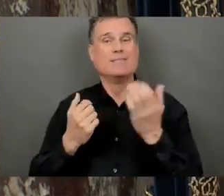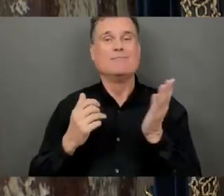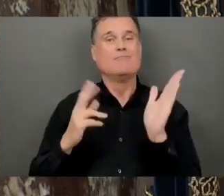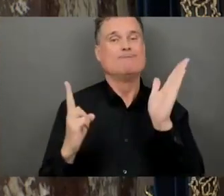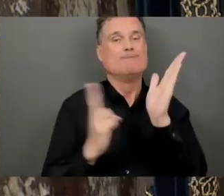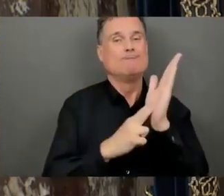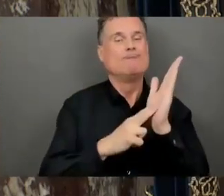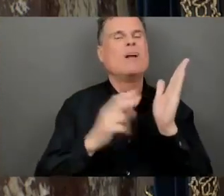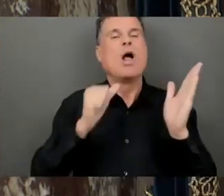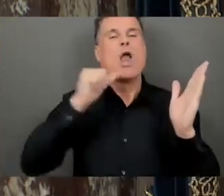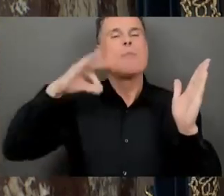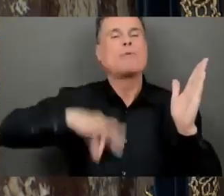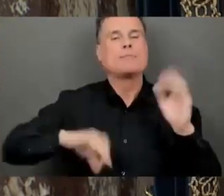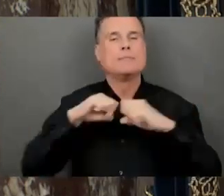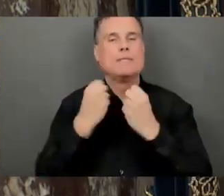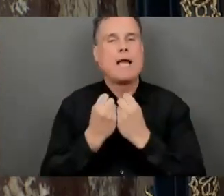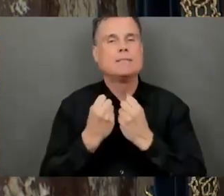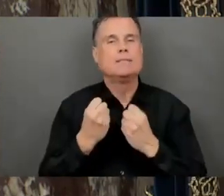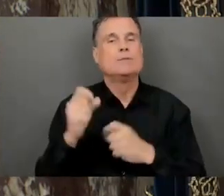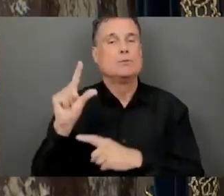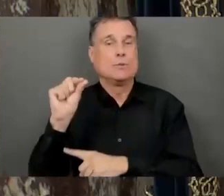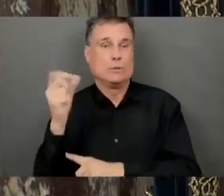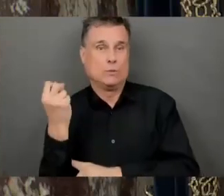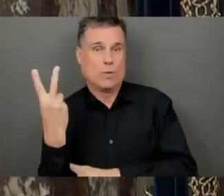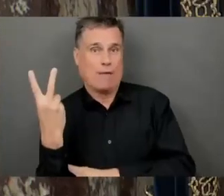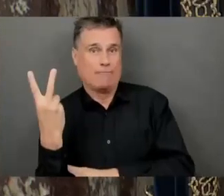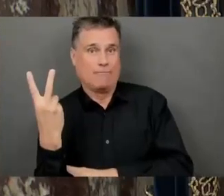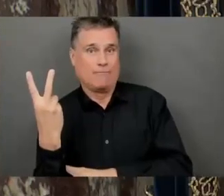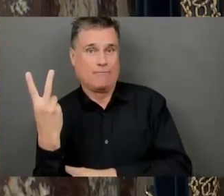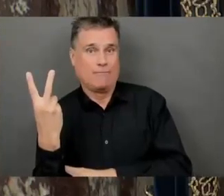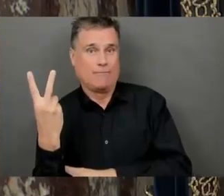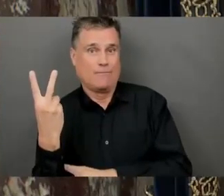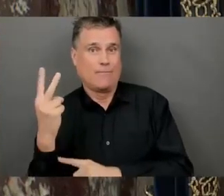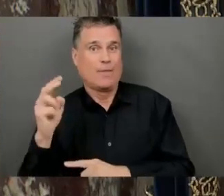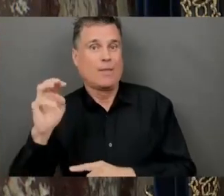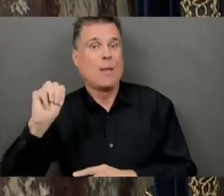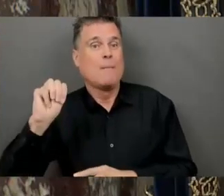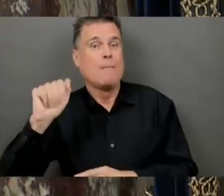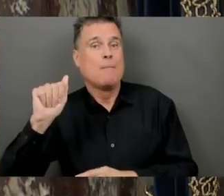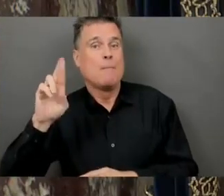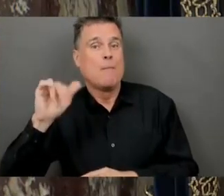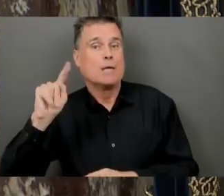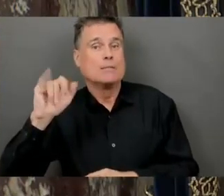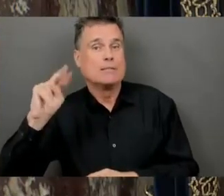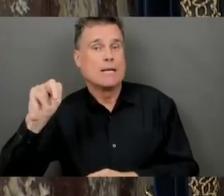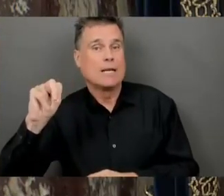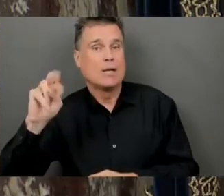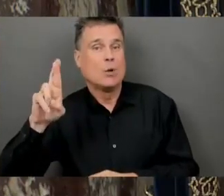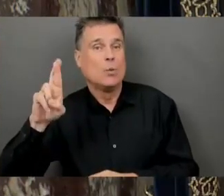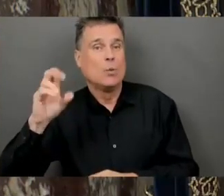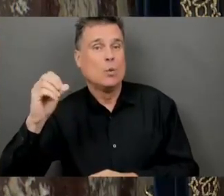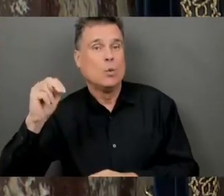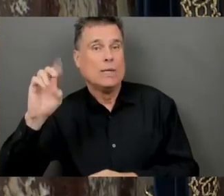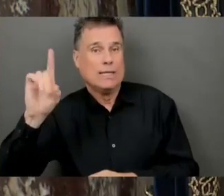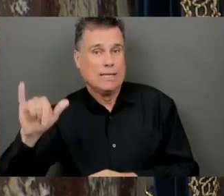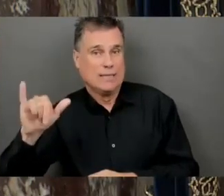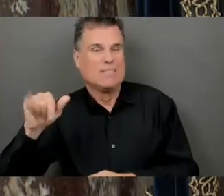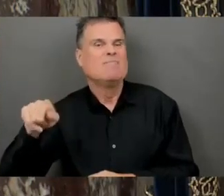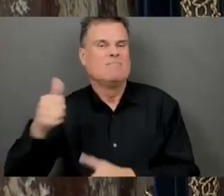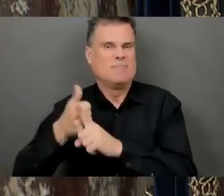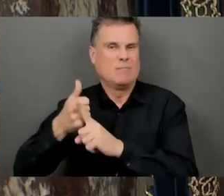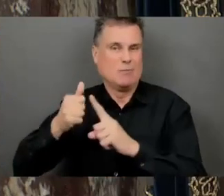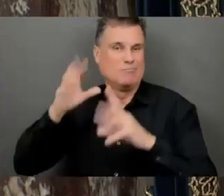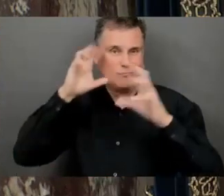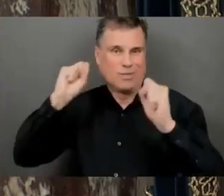and Martin Rooney has been the president for the past five years. The Surrey Pride Society has been collaborating with many community leaders